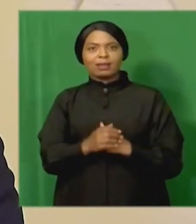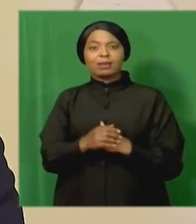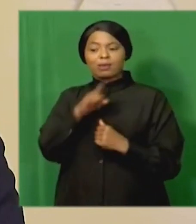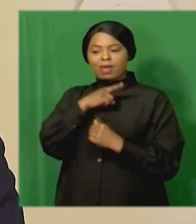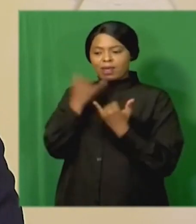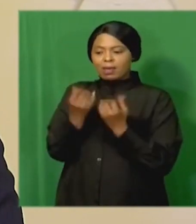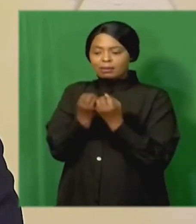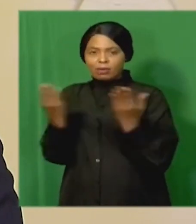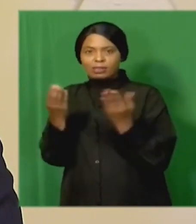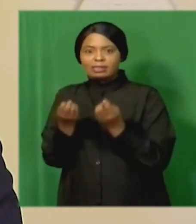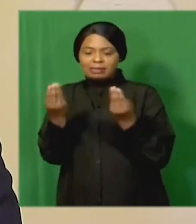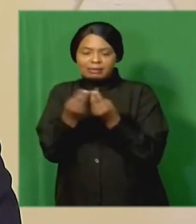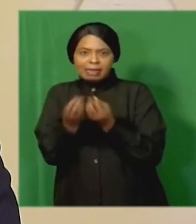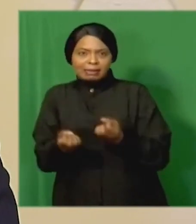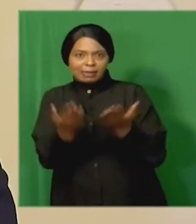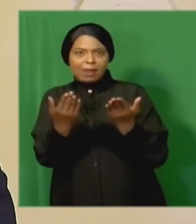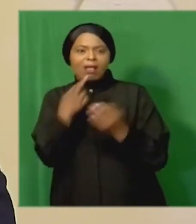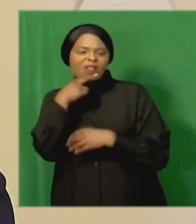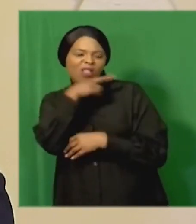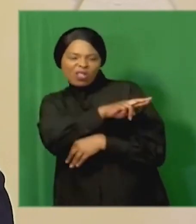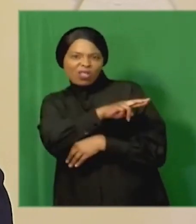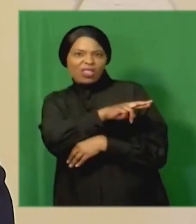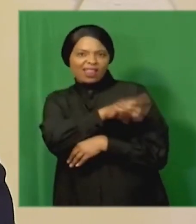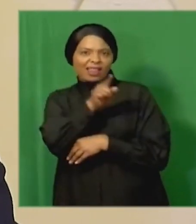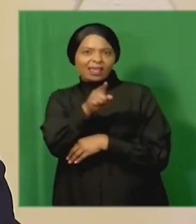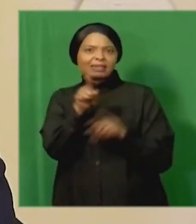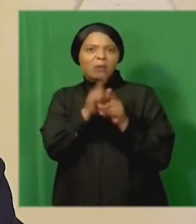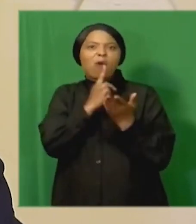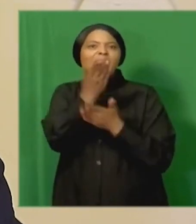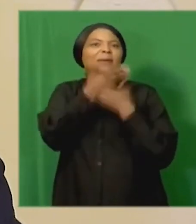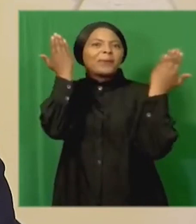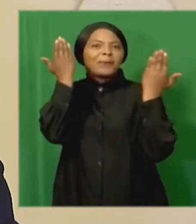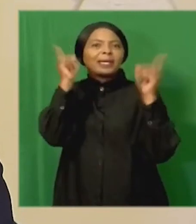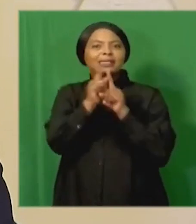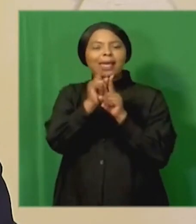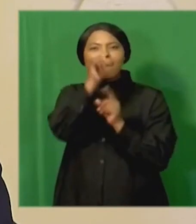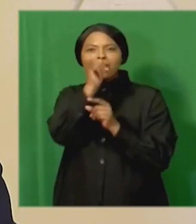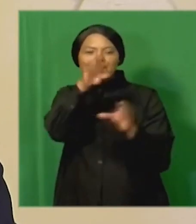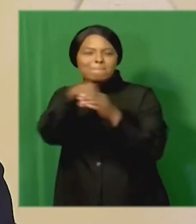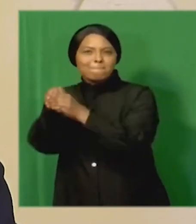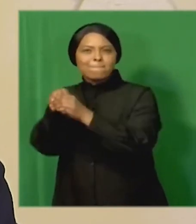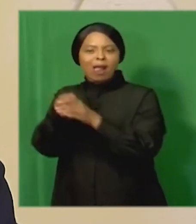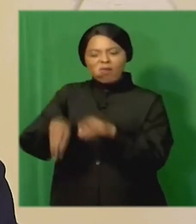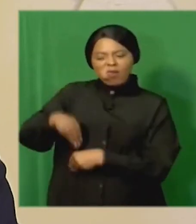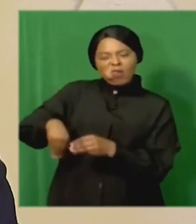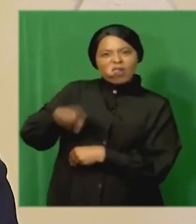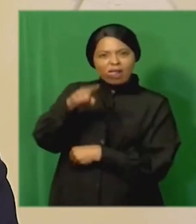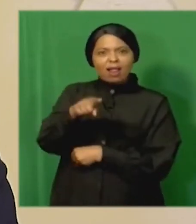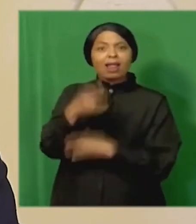engaged in dishonest or corrupt behavior and to make failure